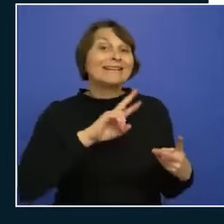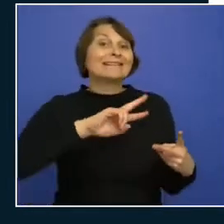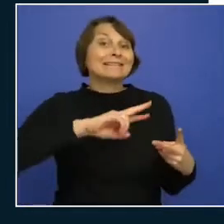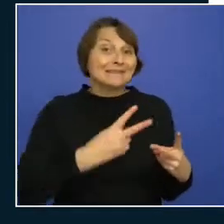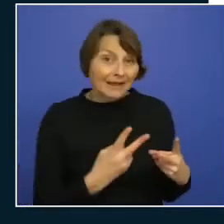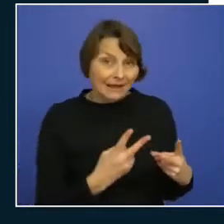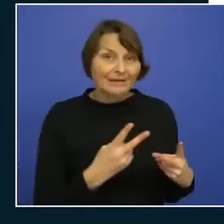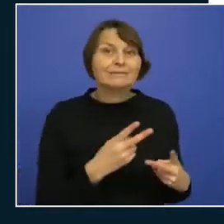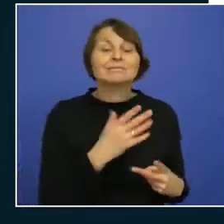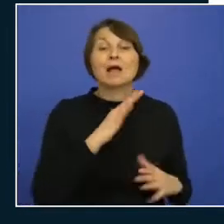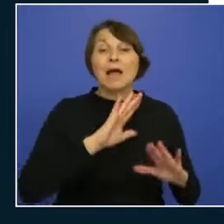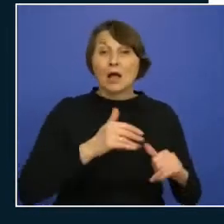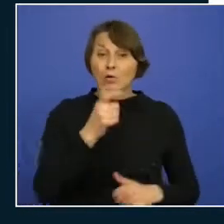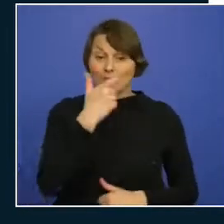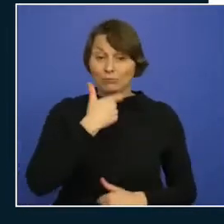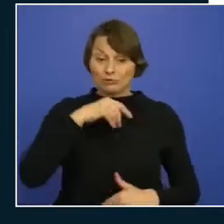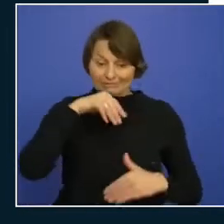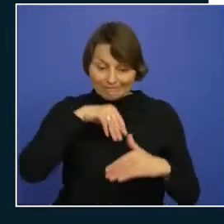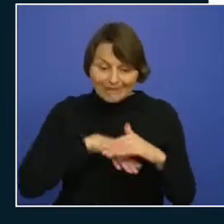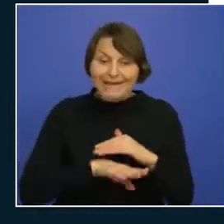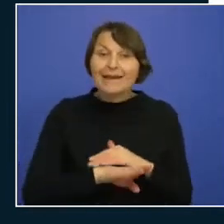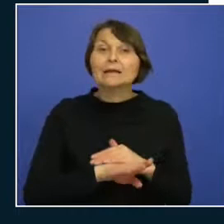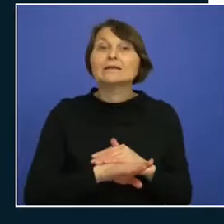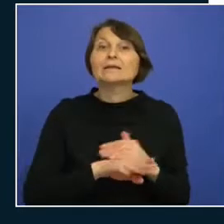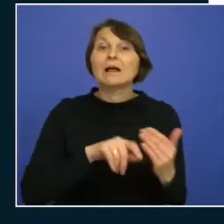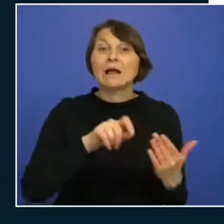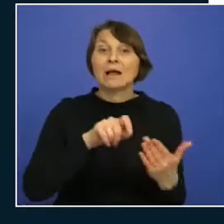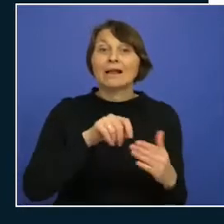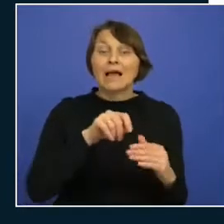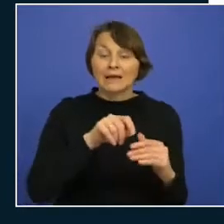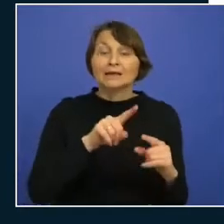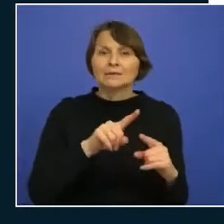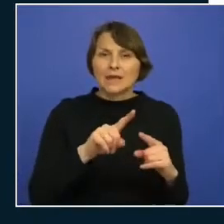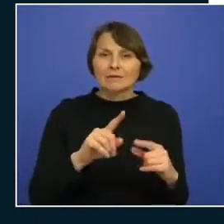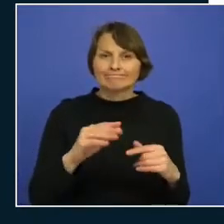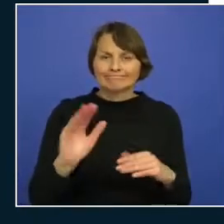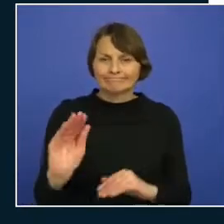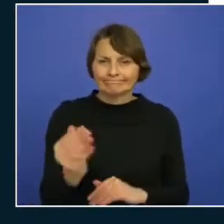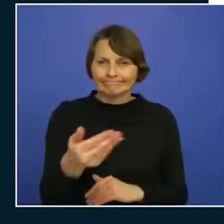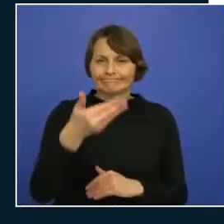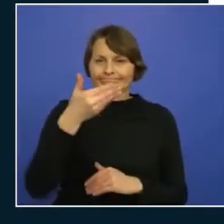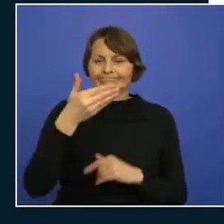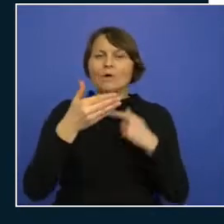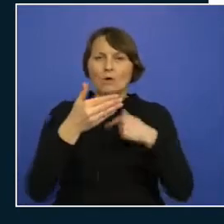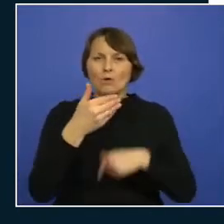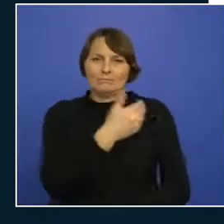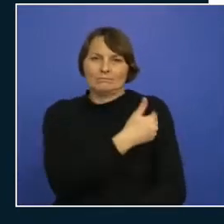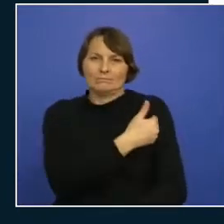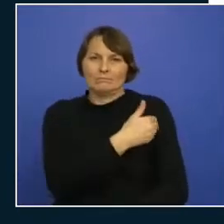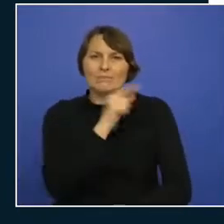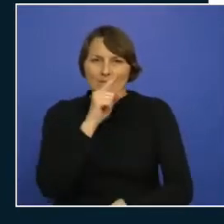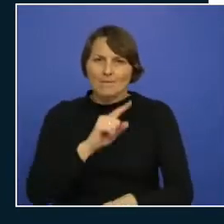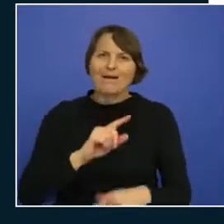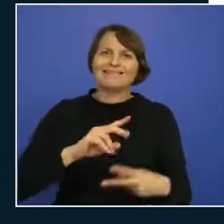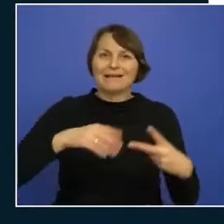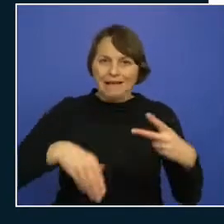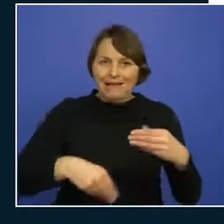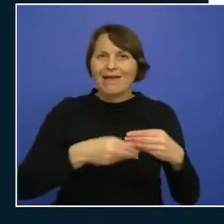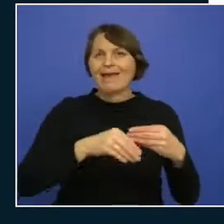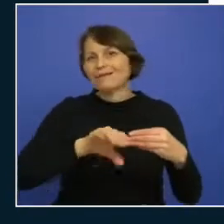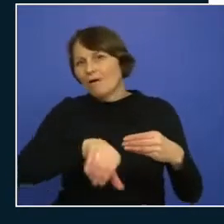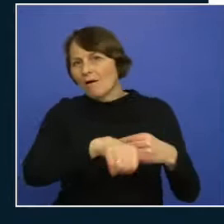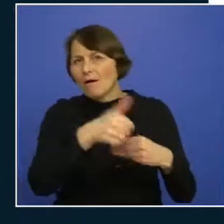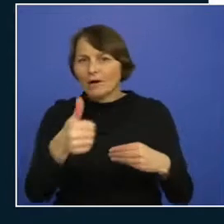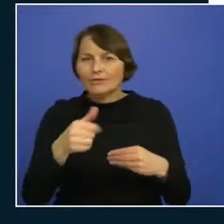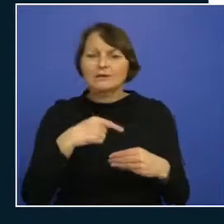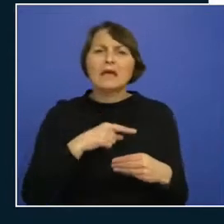sign in process and the user is prompted for an additional form of identification such as approving the sign